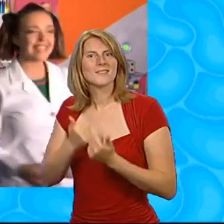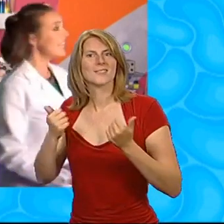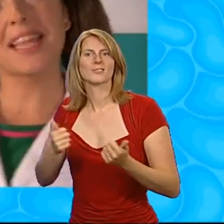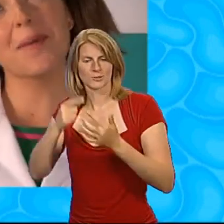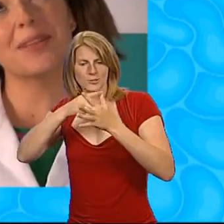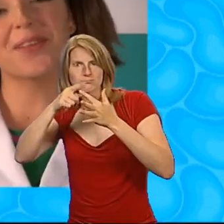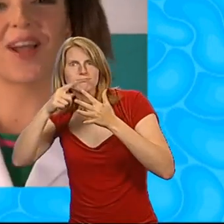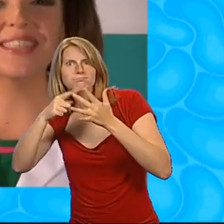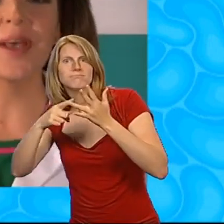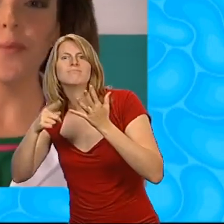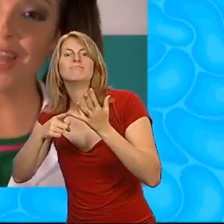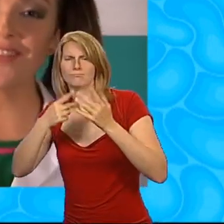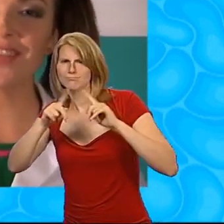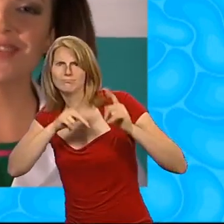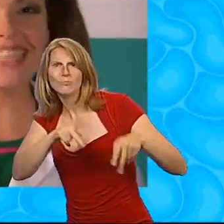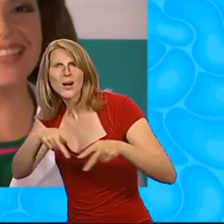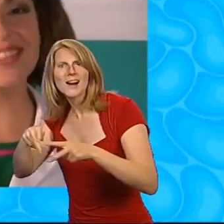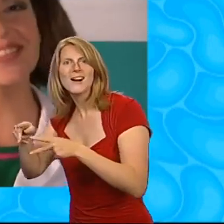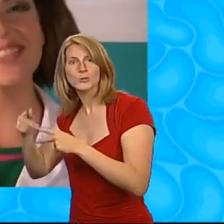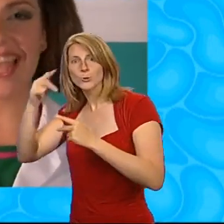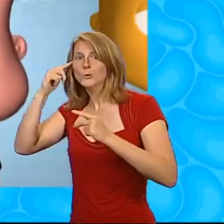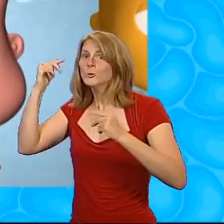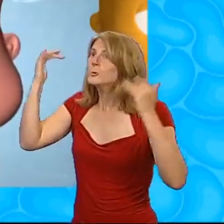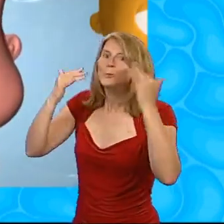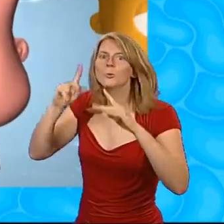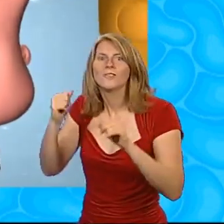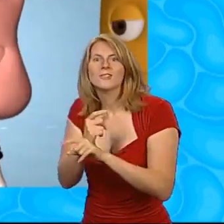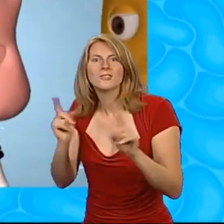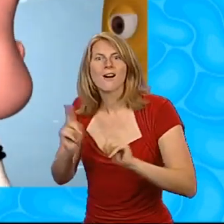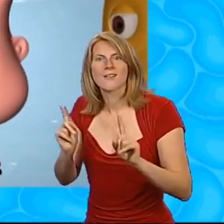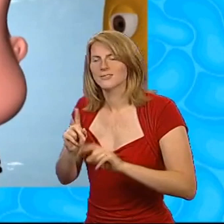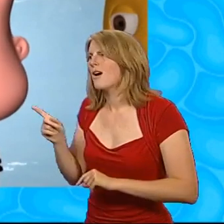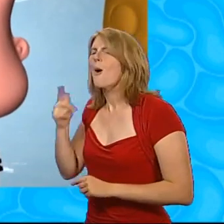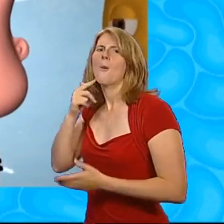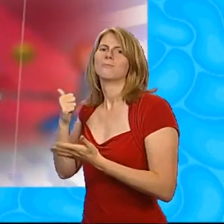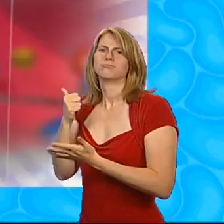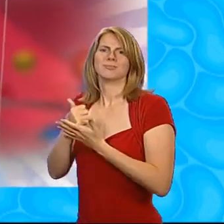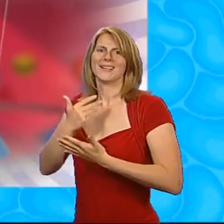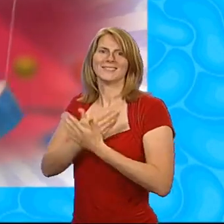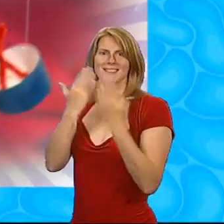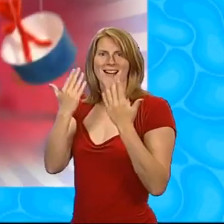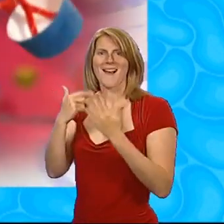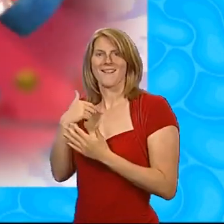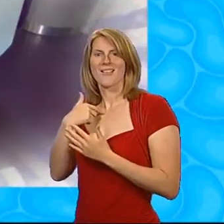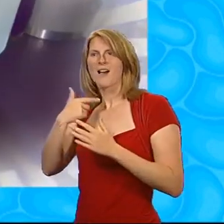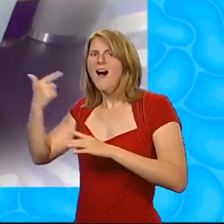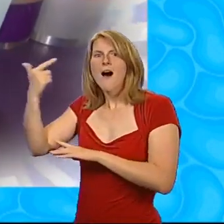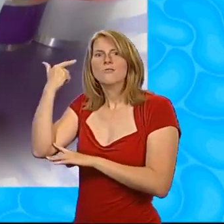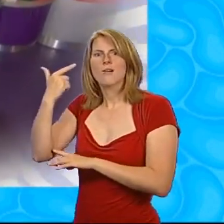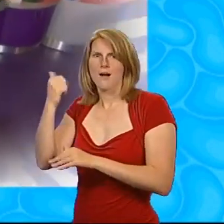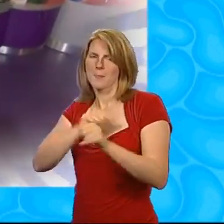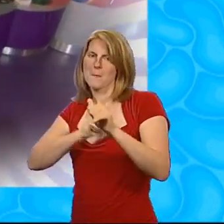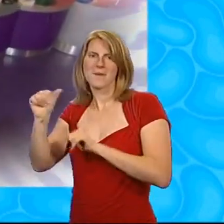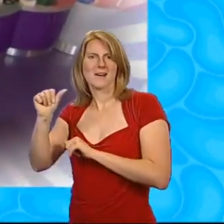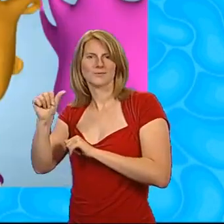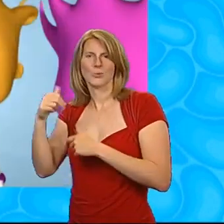ways. Tell me, neurons, what have you done today? Oh, I've had a brilliant day. I like the hairdryer best. It was so